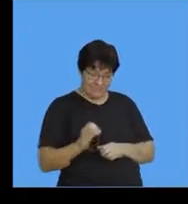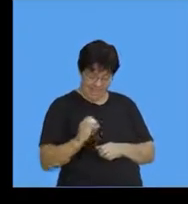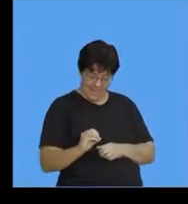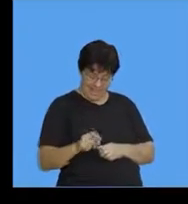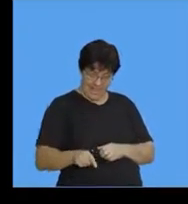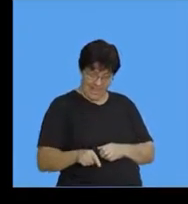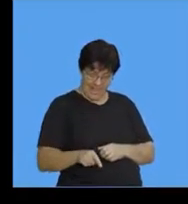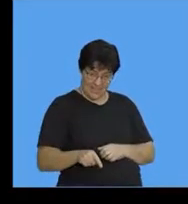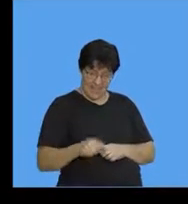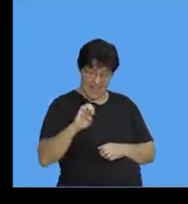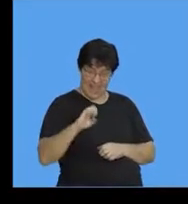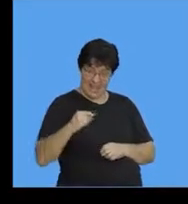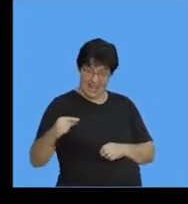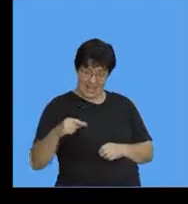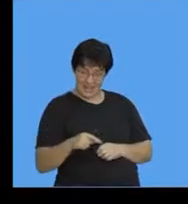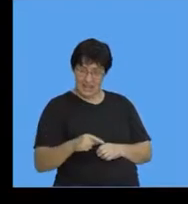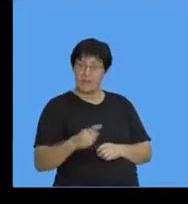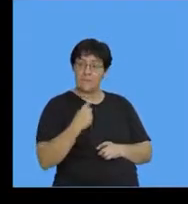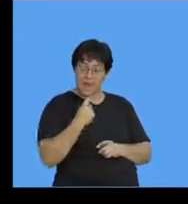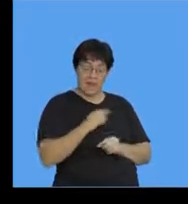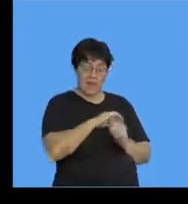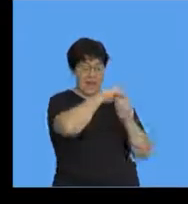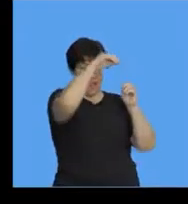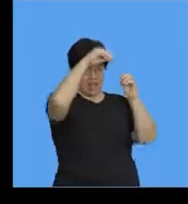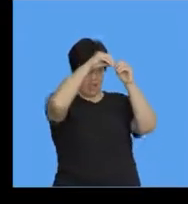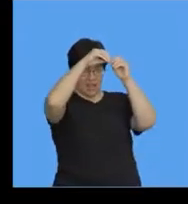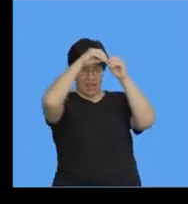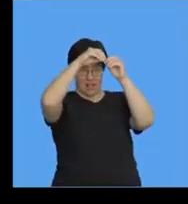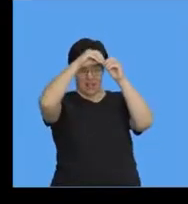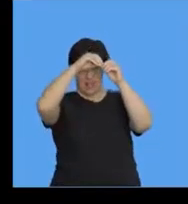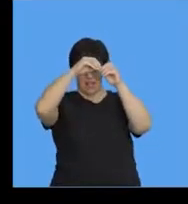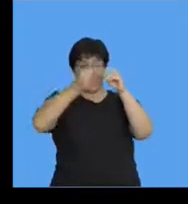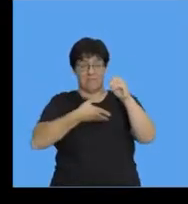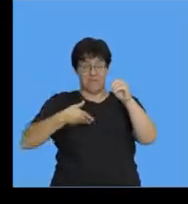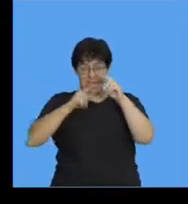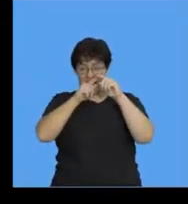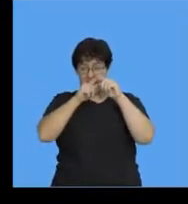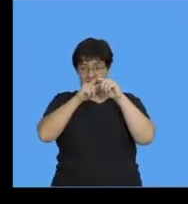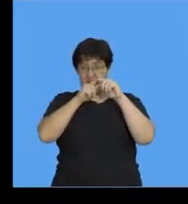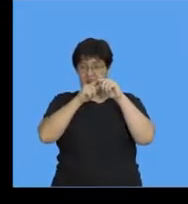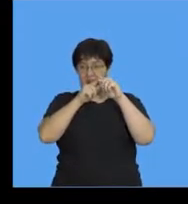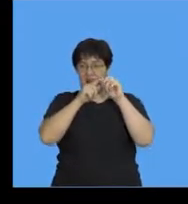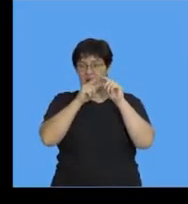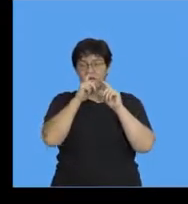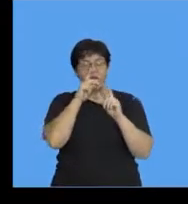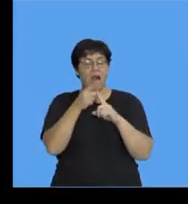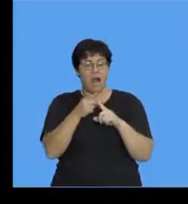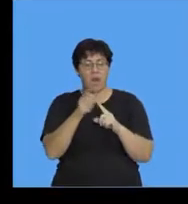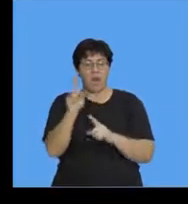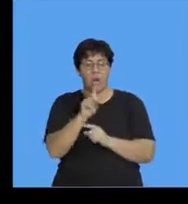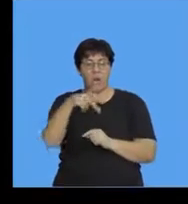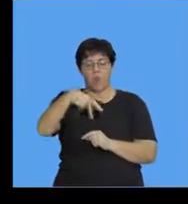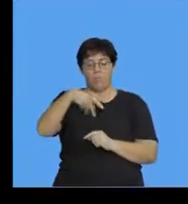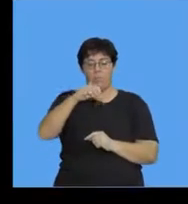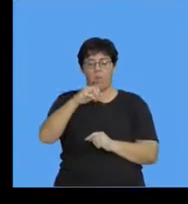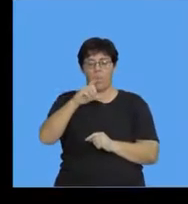and this male is going to land on the female and he's going to form look at this it's called a